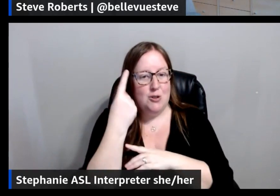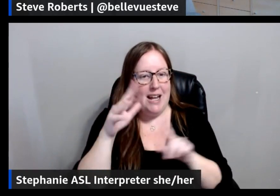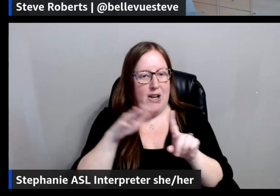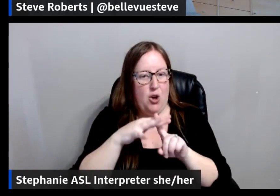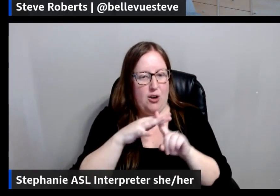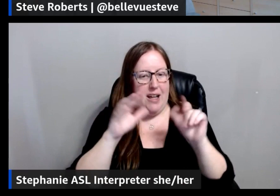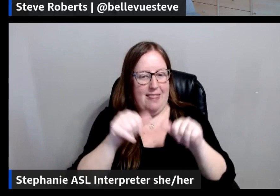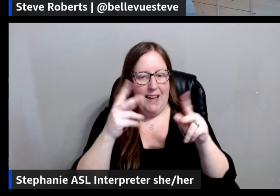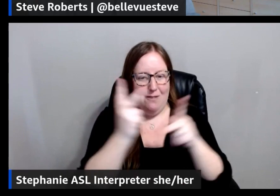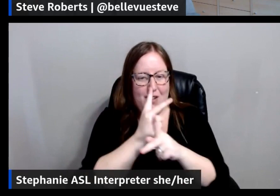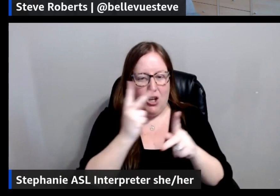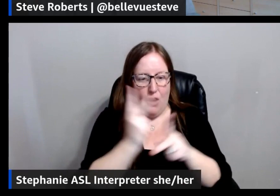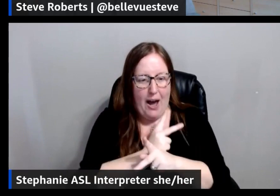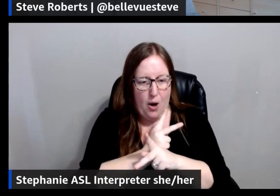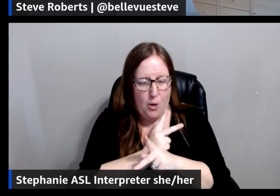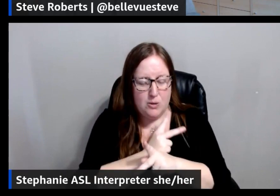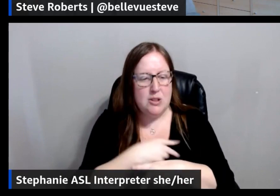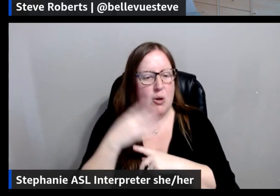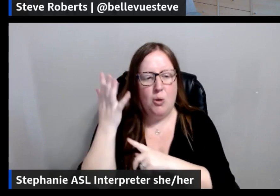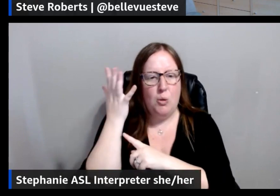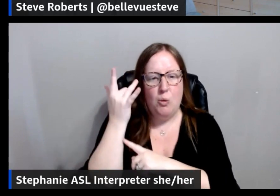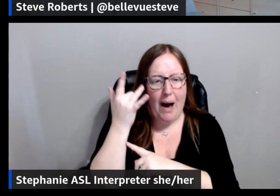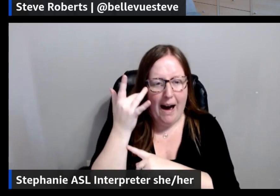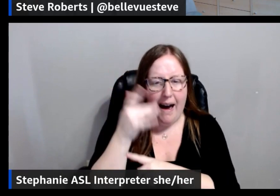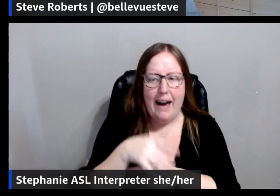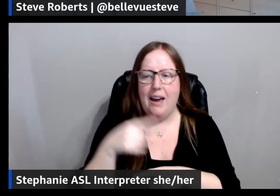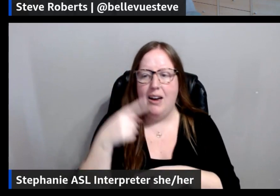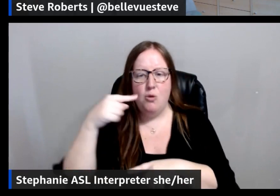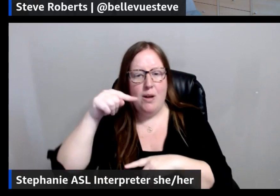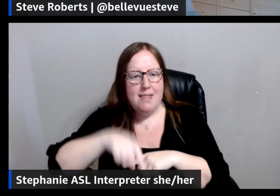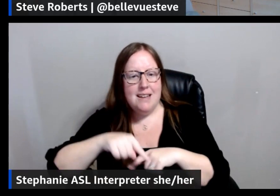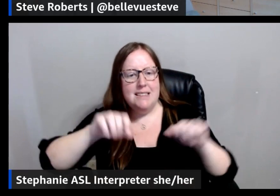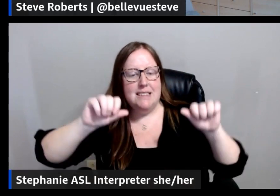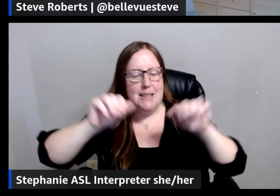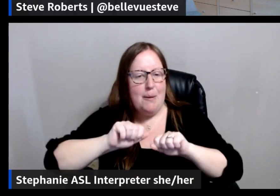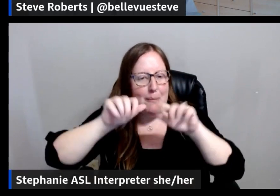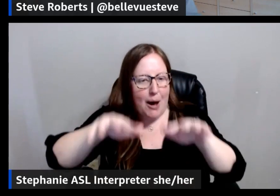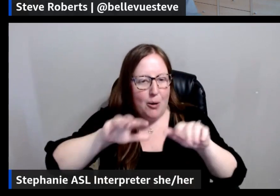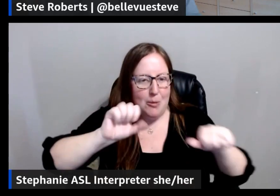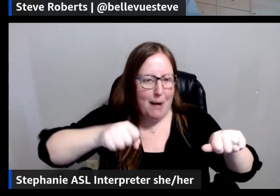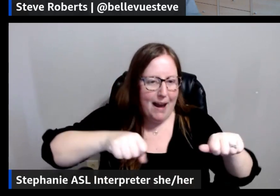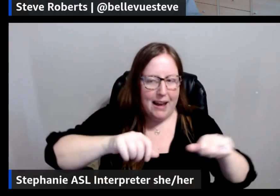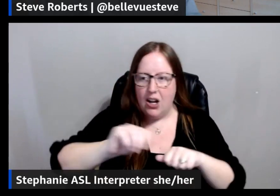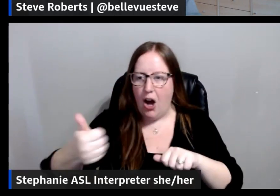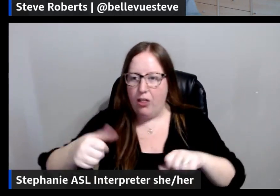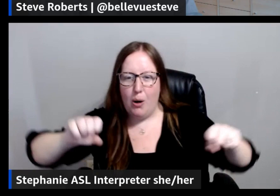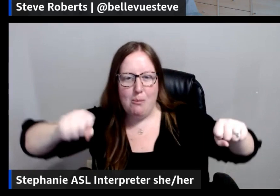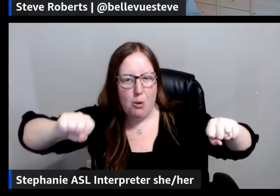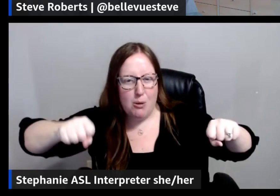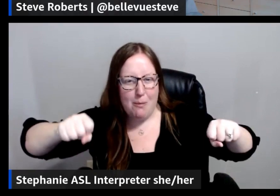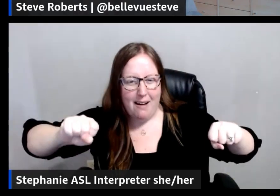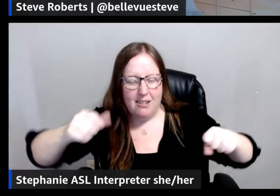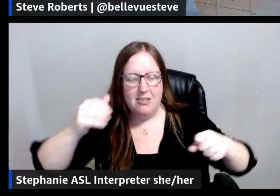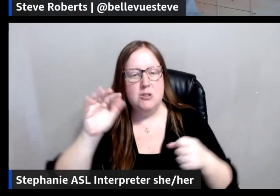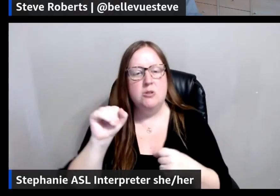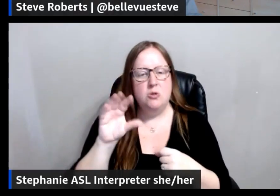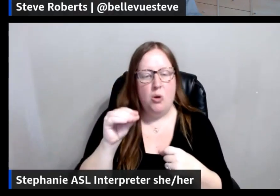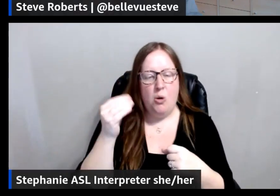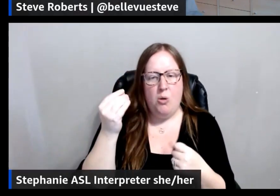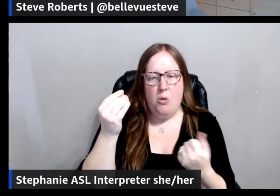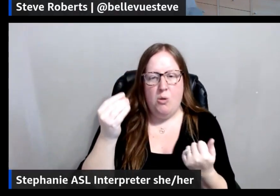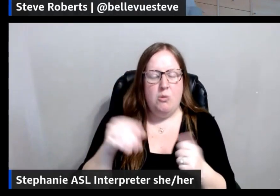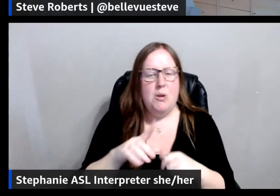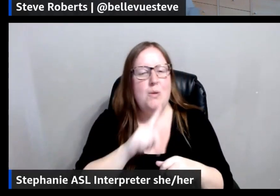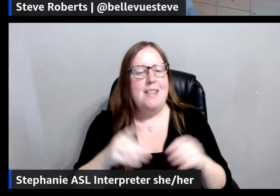they can figure out why, in this case, it's a mountain bike, and in this other case, it's a motorbike, because they are